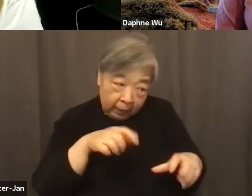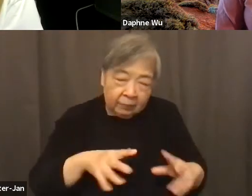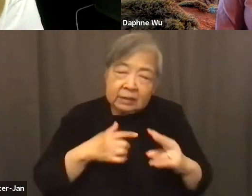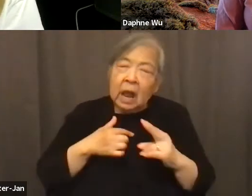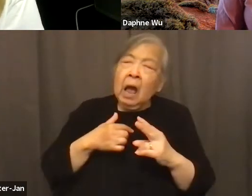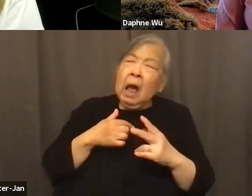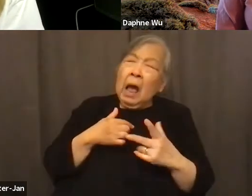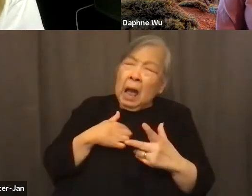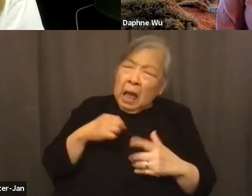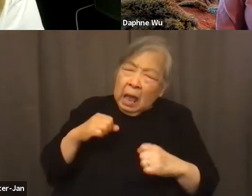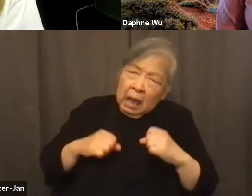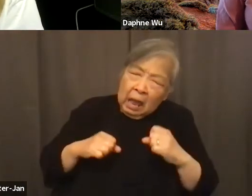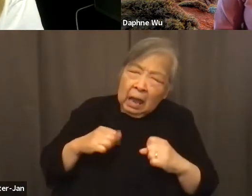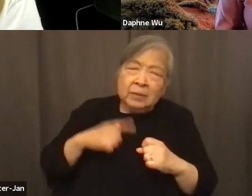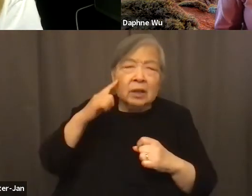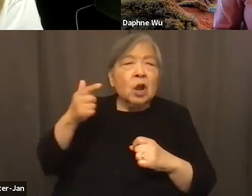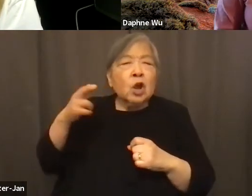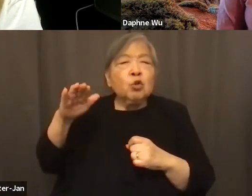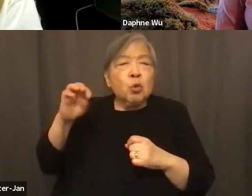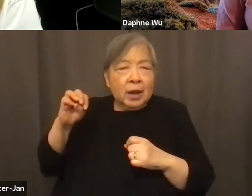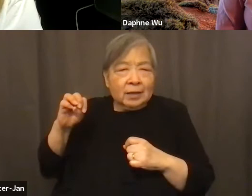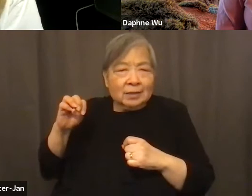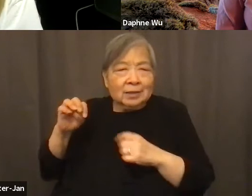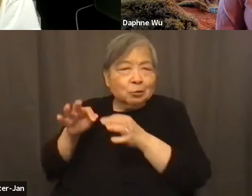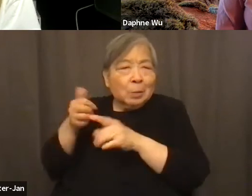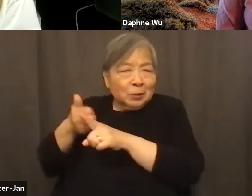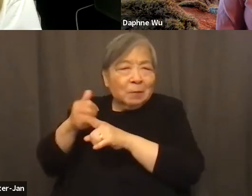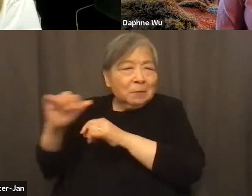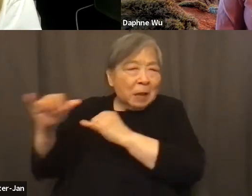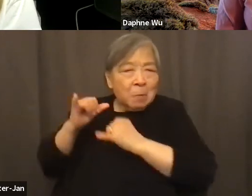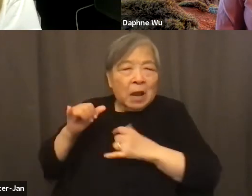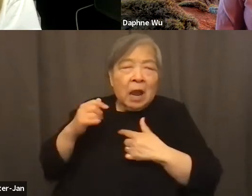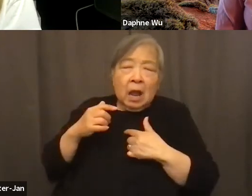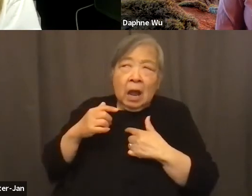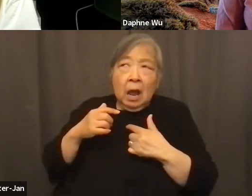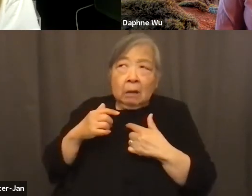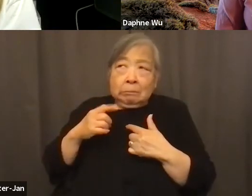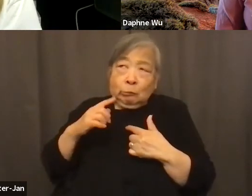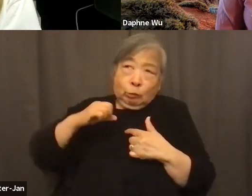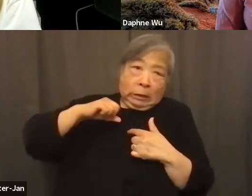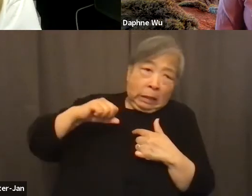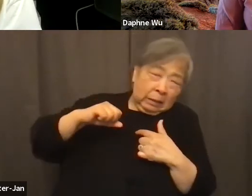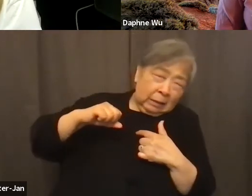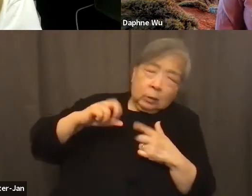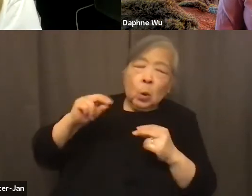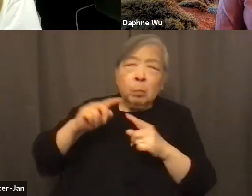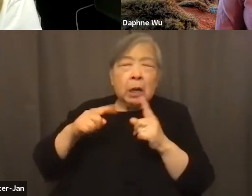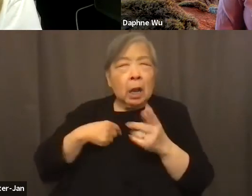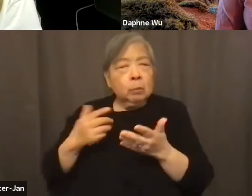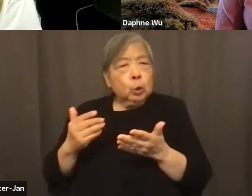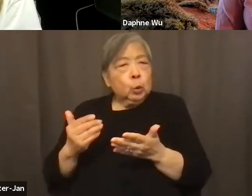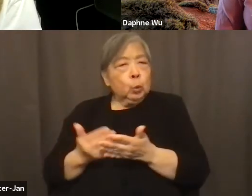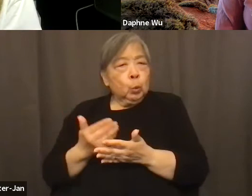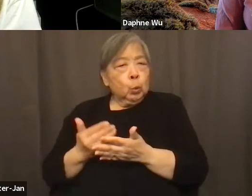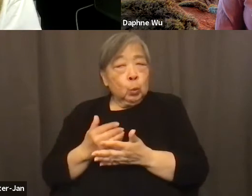Grace Young also described herself. I'm not reluctant, but just like I'm new to this or I'm new to this form of